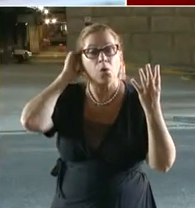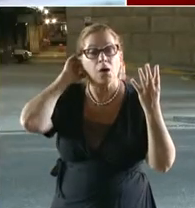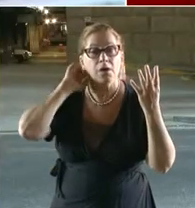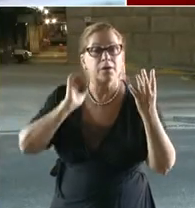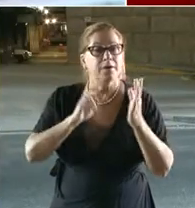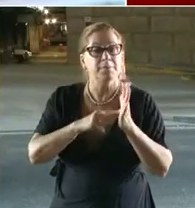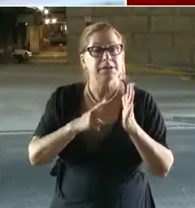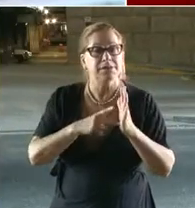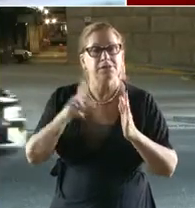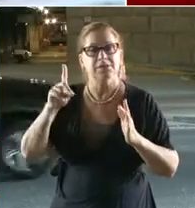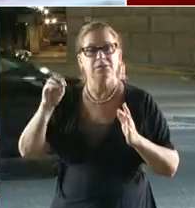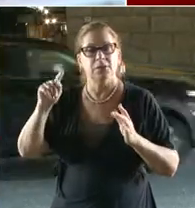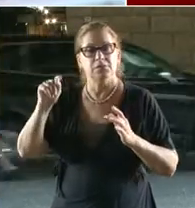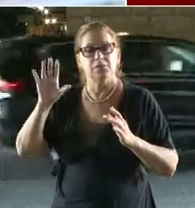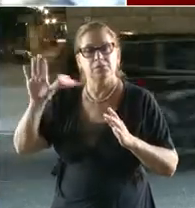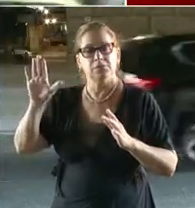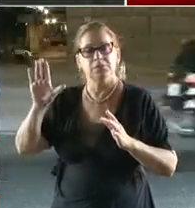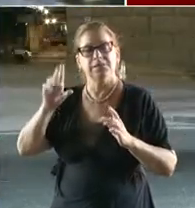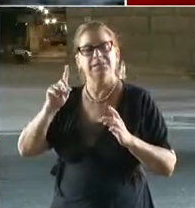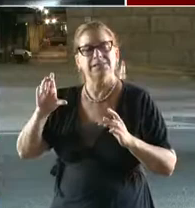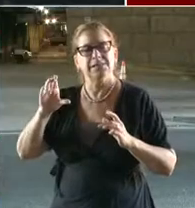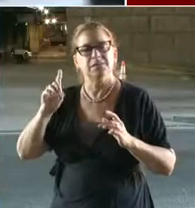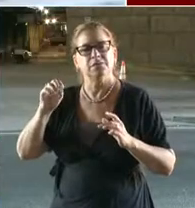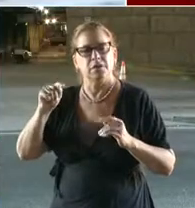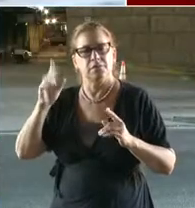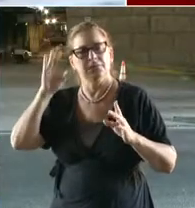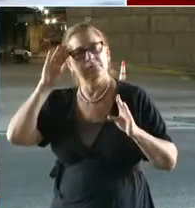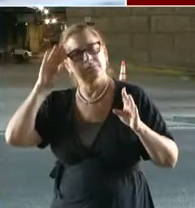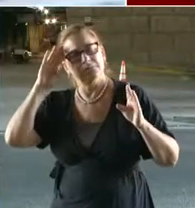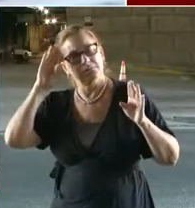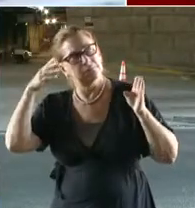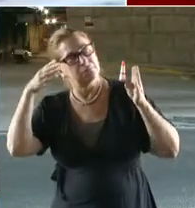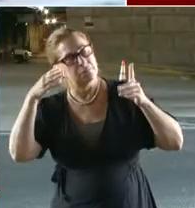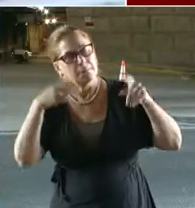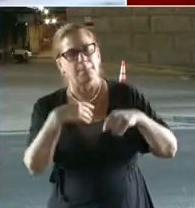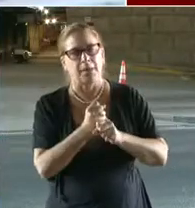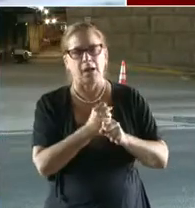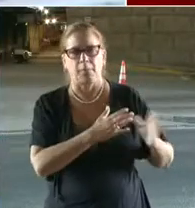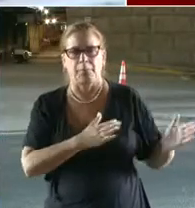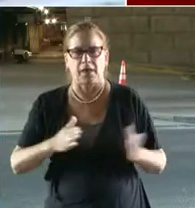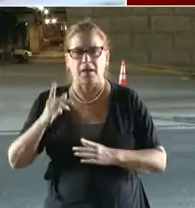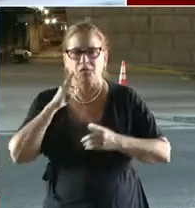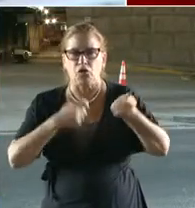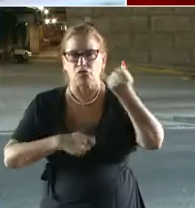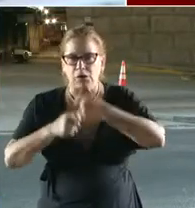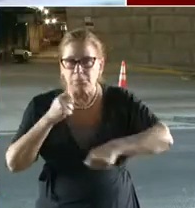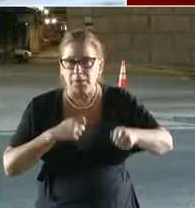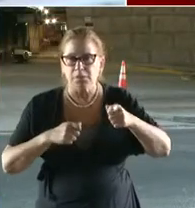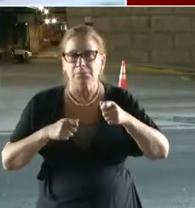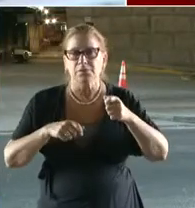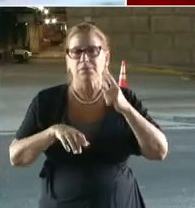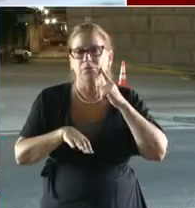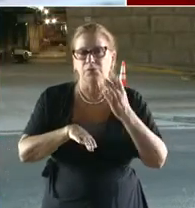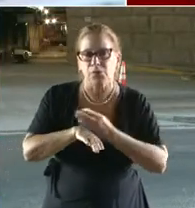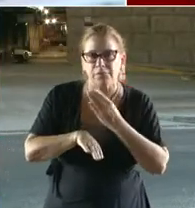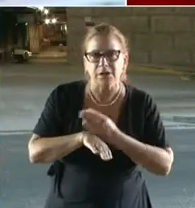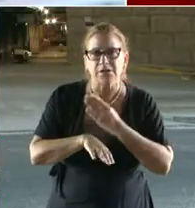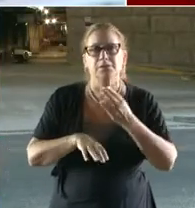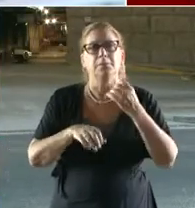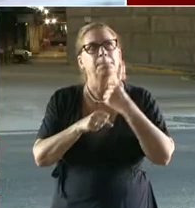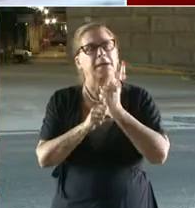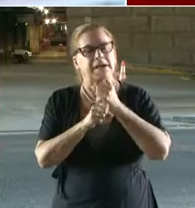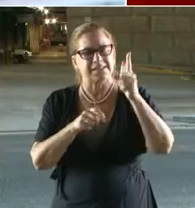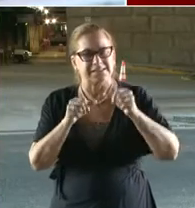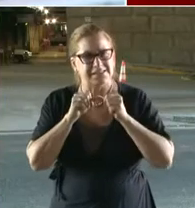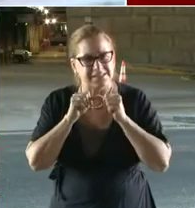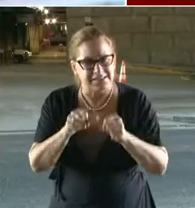making plans for replacement. But I want to reiterate, it is still safe for pedestrians and for vehicles to use.